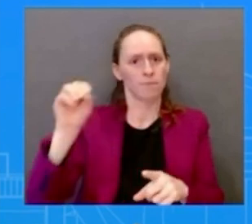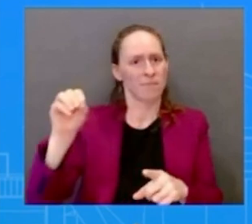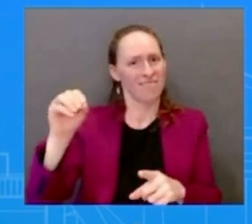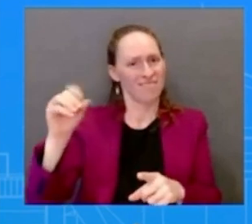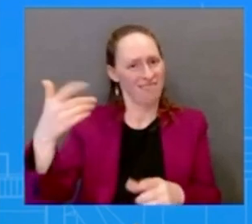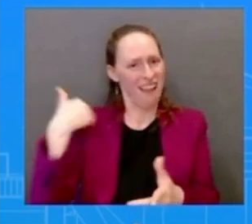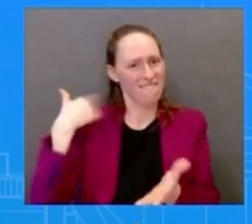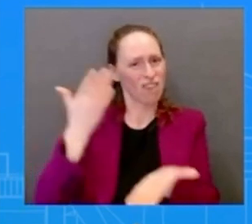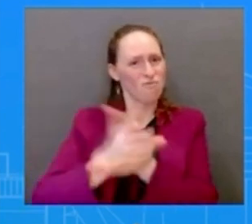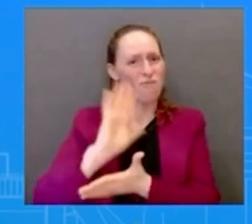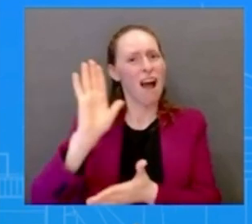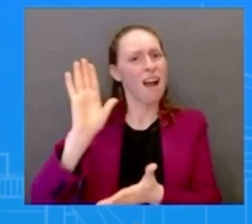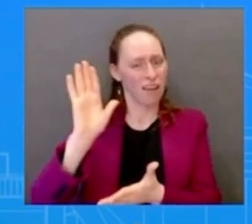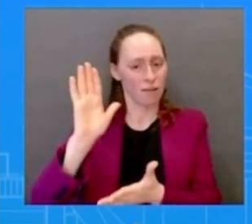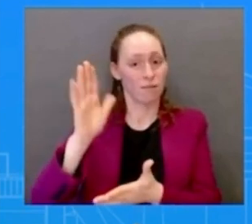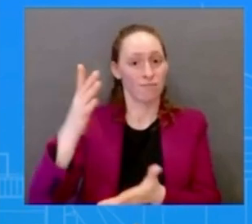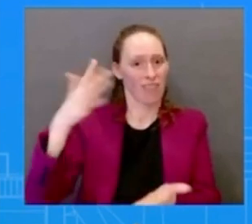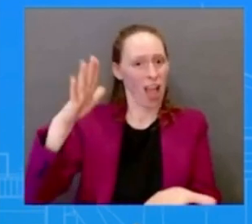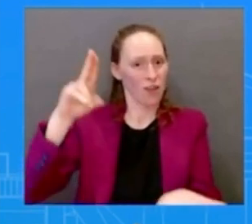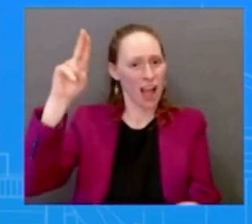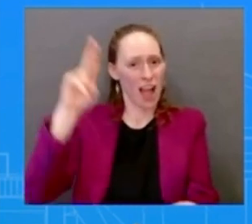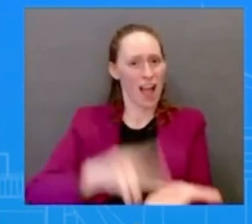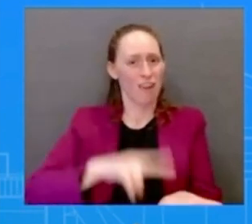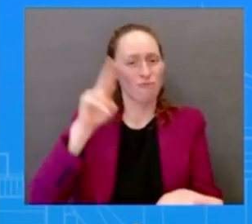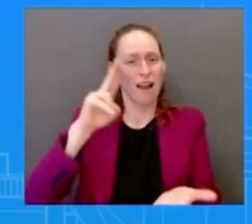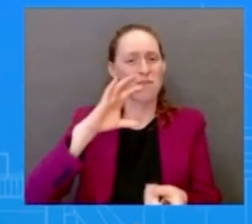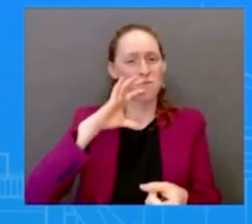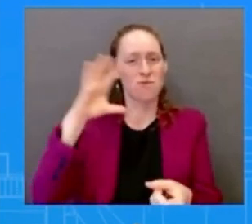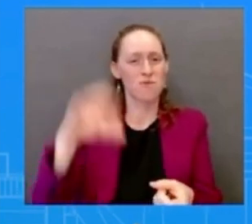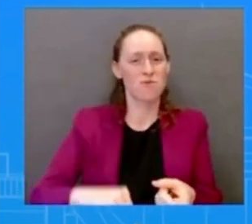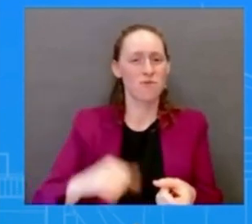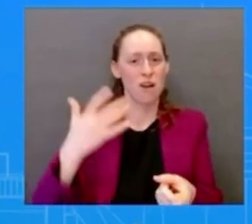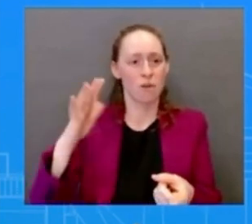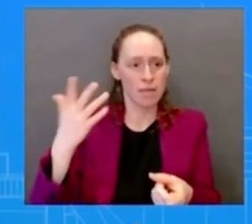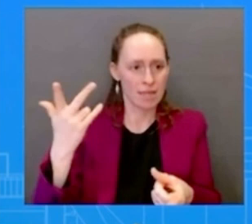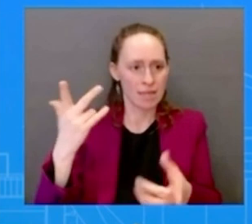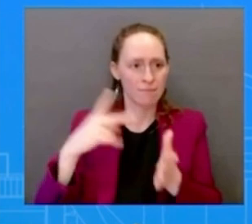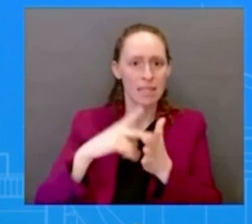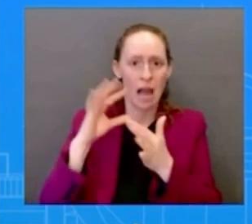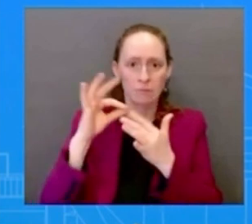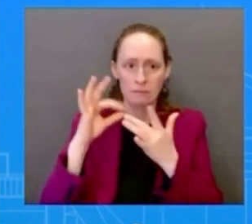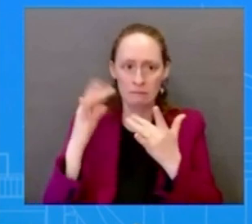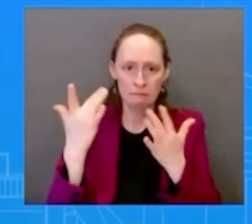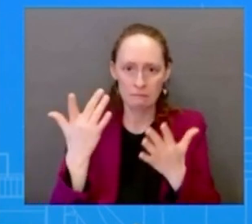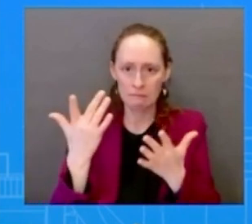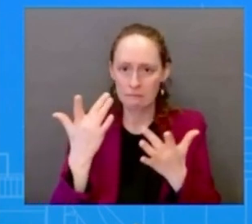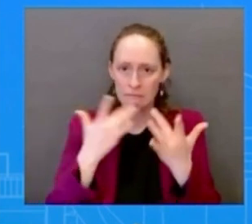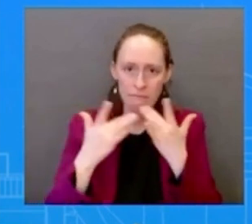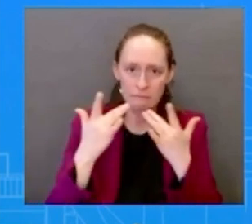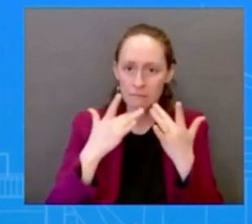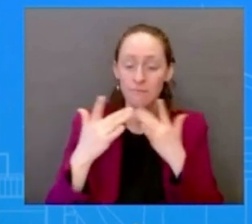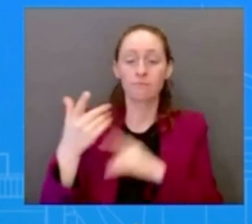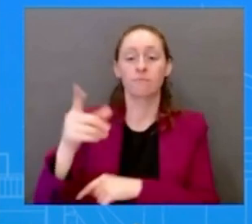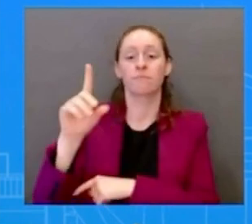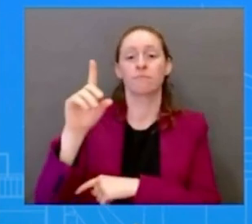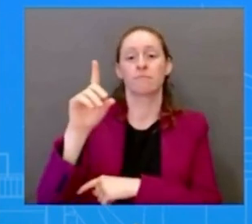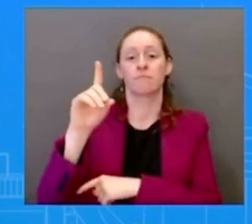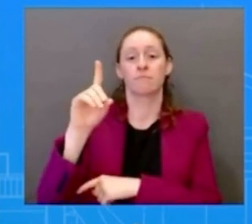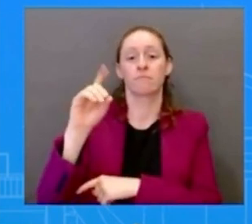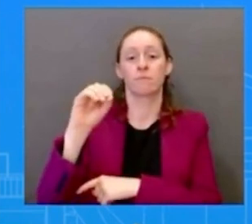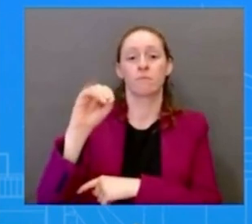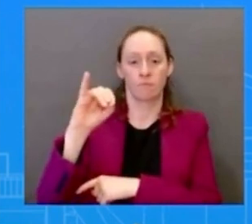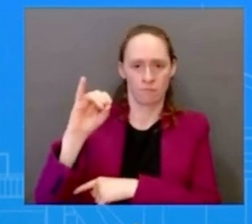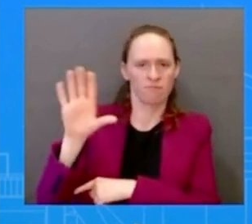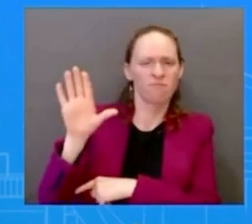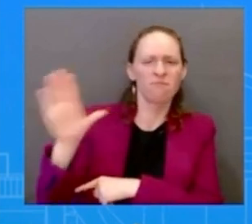in place for example the doi solicitor under president clinton and law professor at u.s hastings